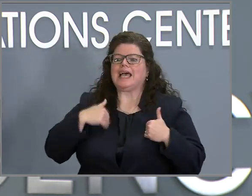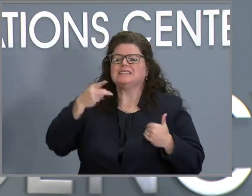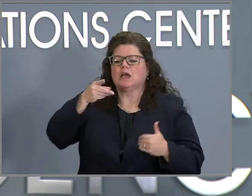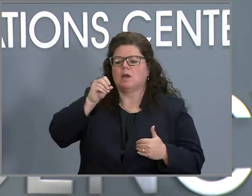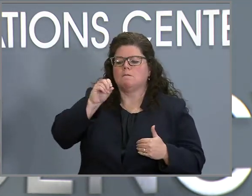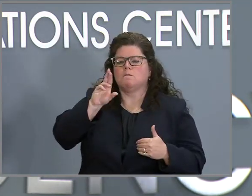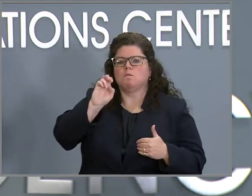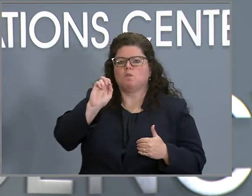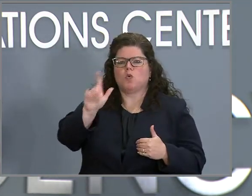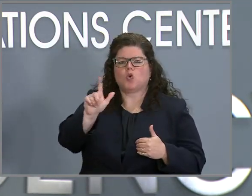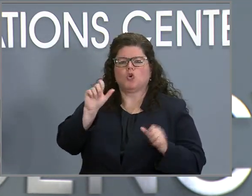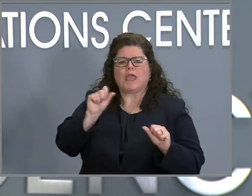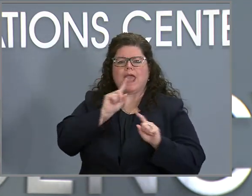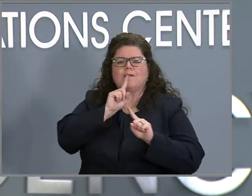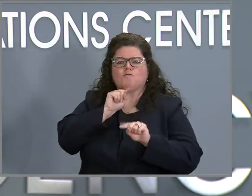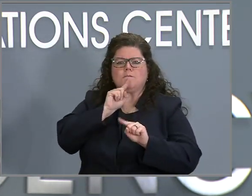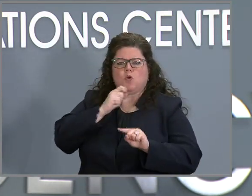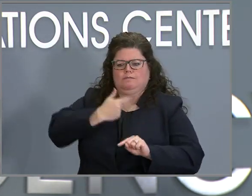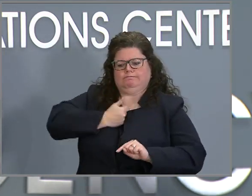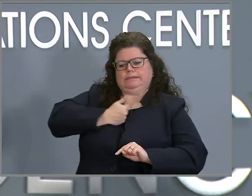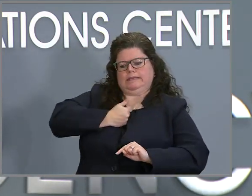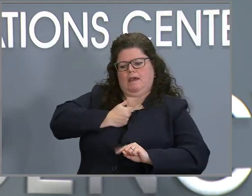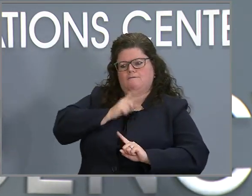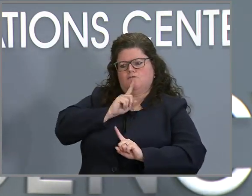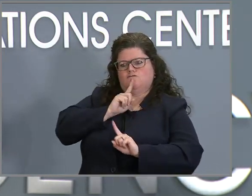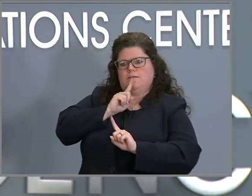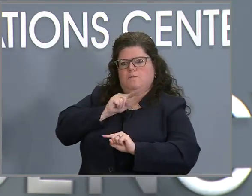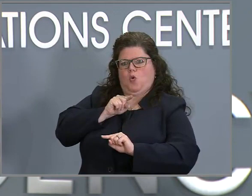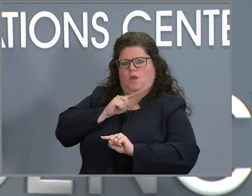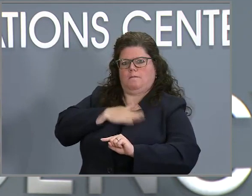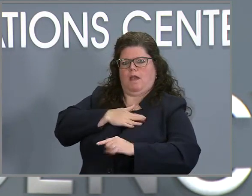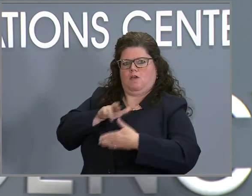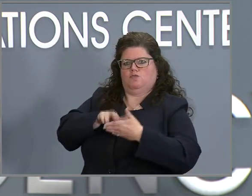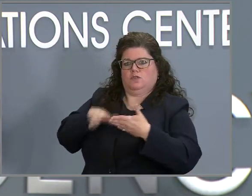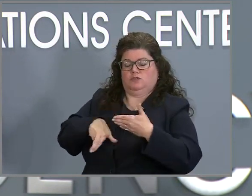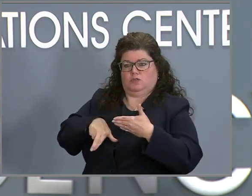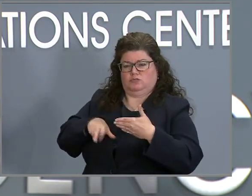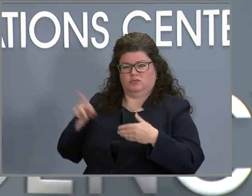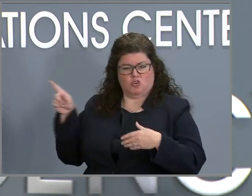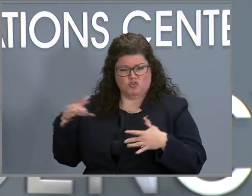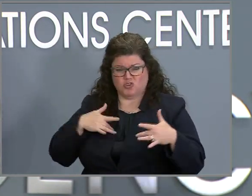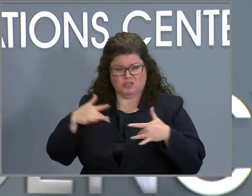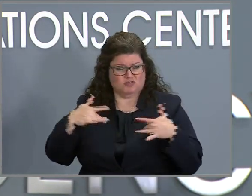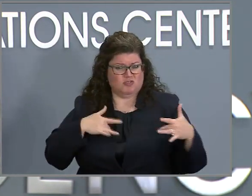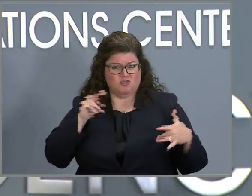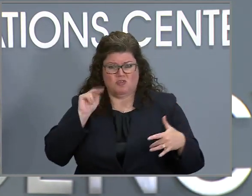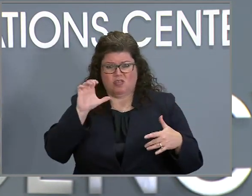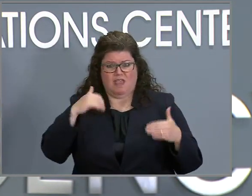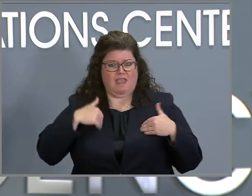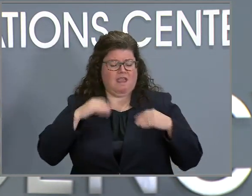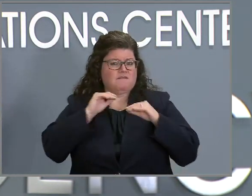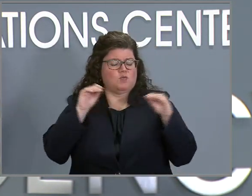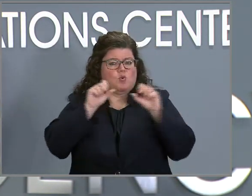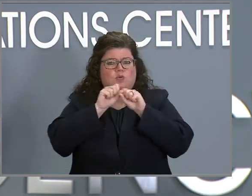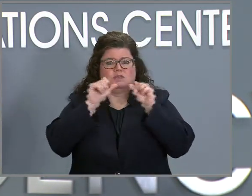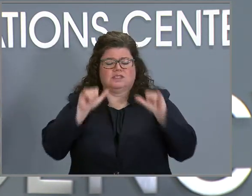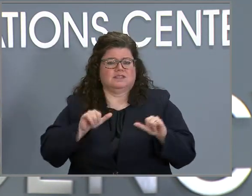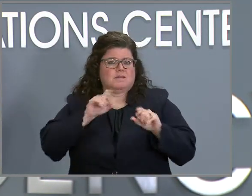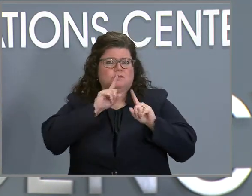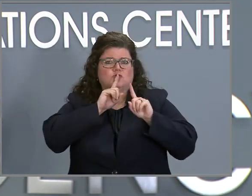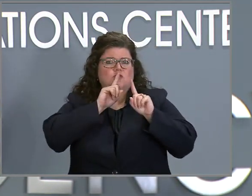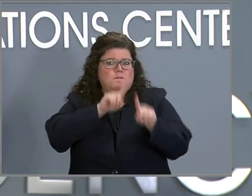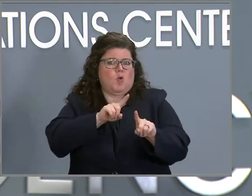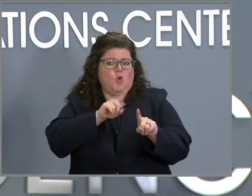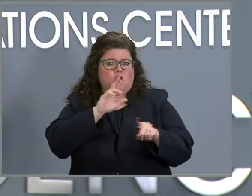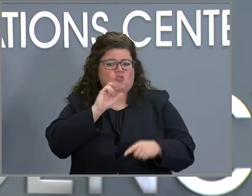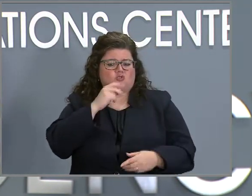that you can go online and self-report your results to. Are you guys concerned about the fact that North Carolina doesn't have a system for reporting these at-home